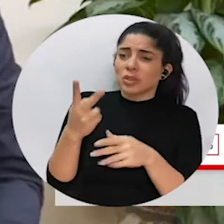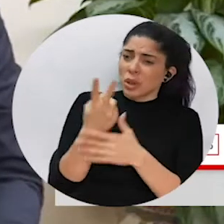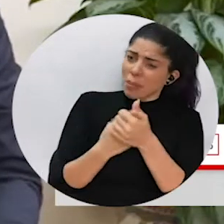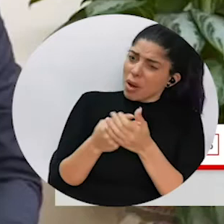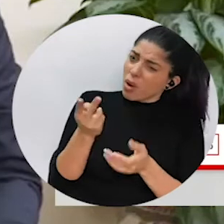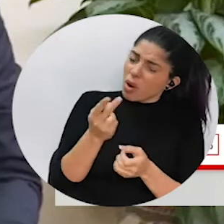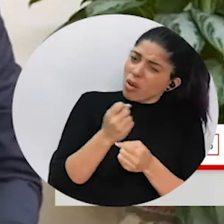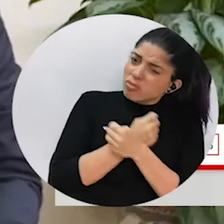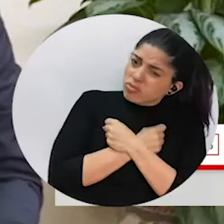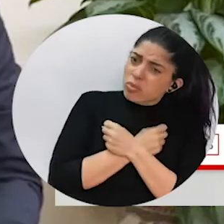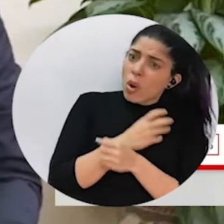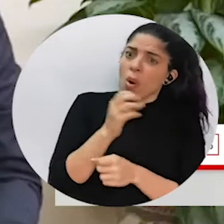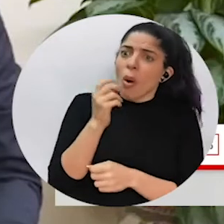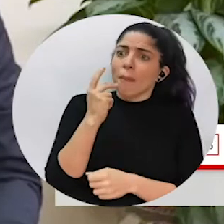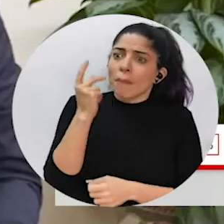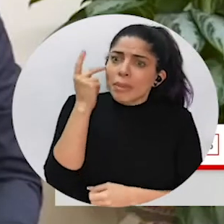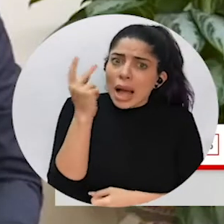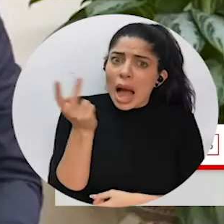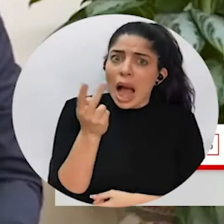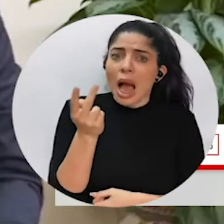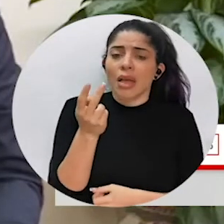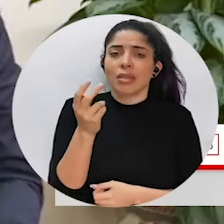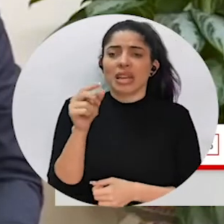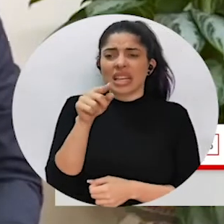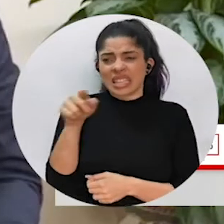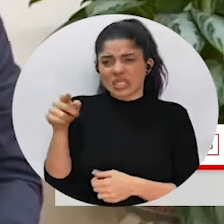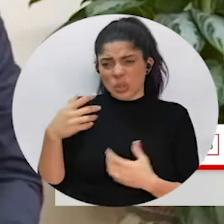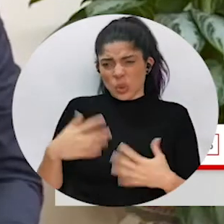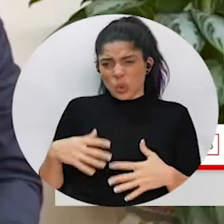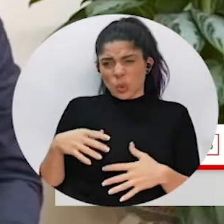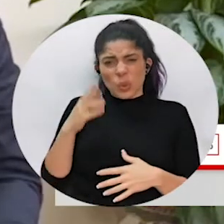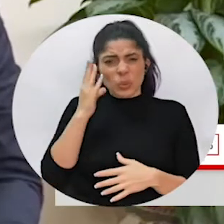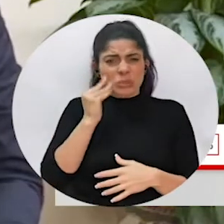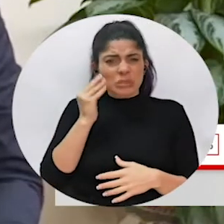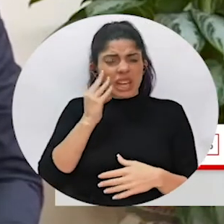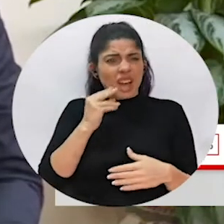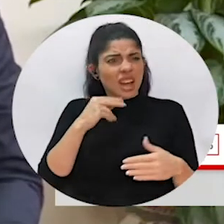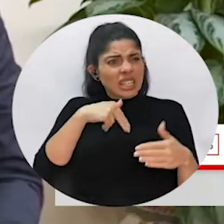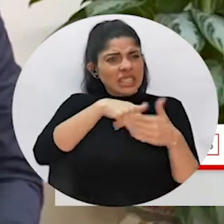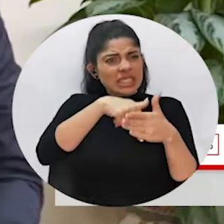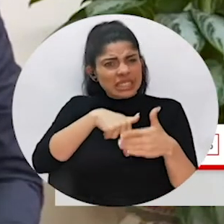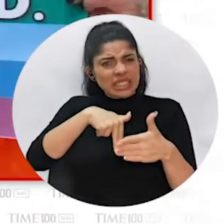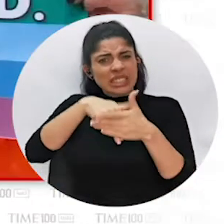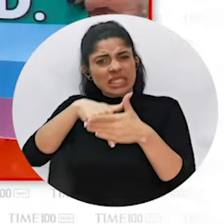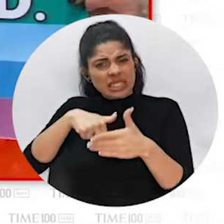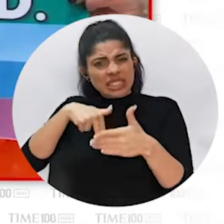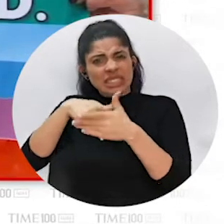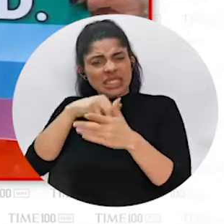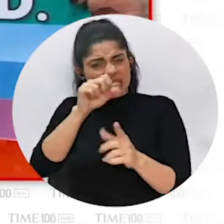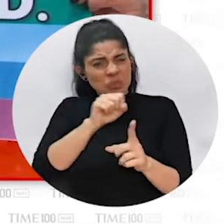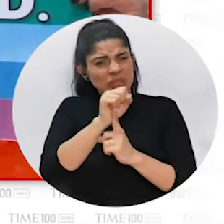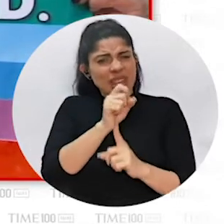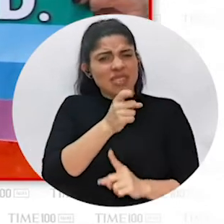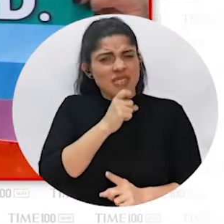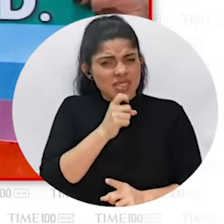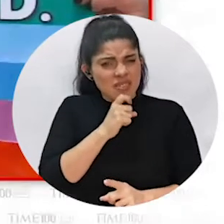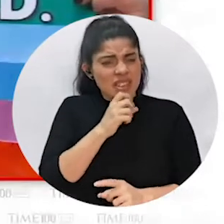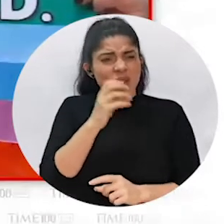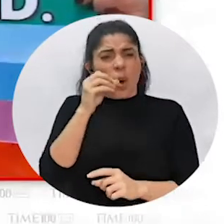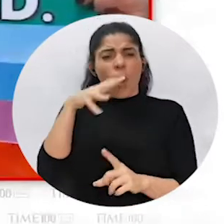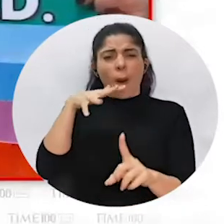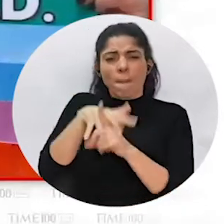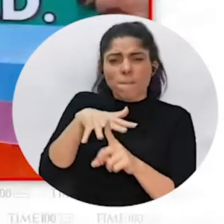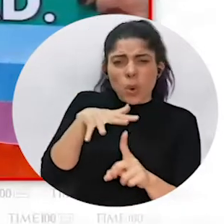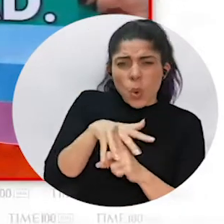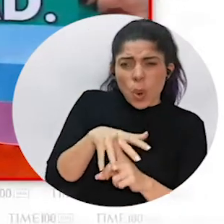being people that love each other and their parents and the difficulties they have confronted. Sometimes